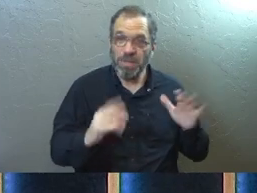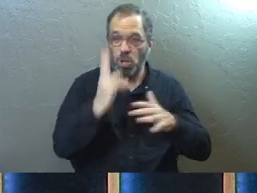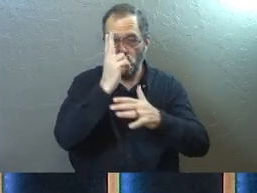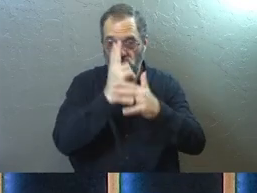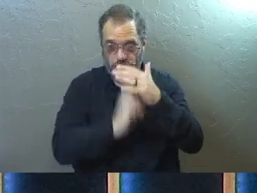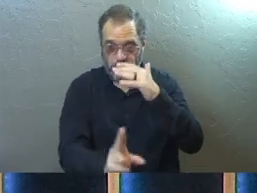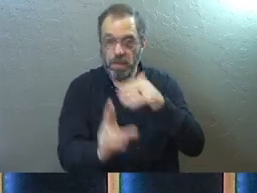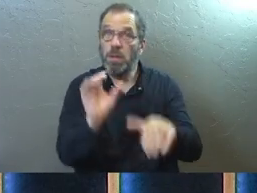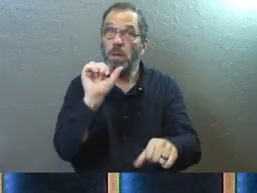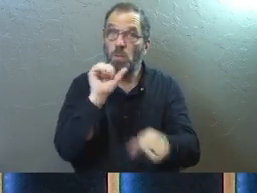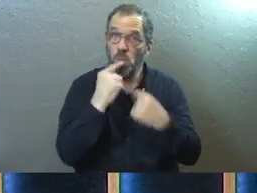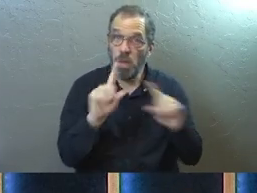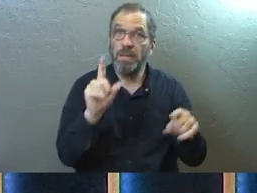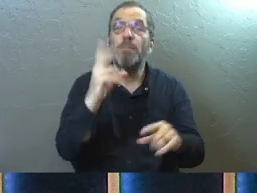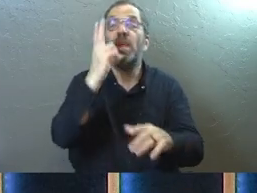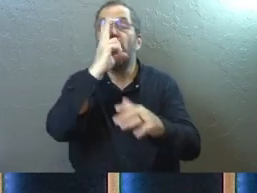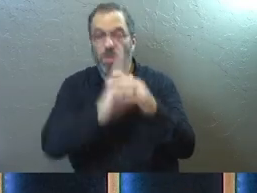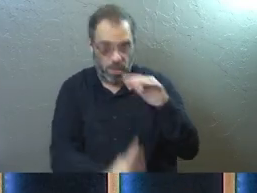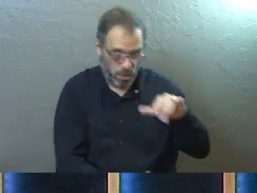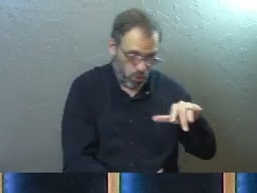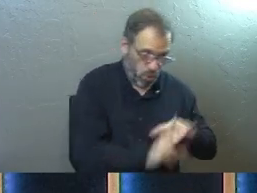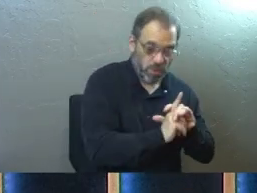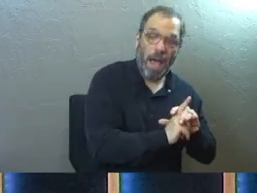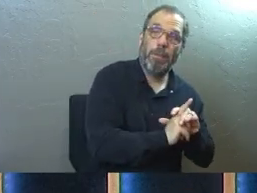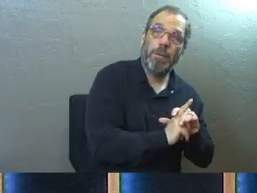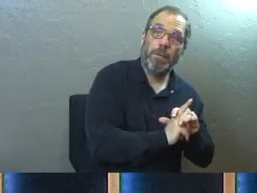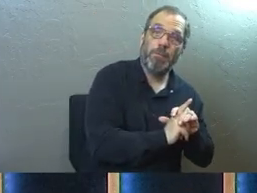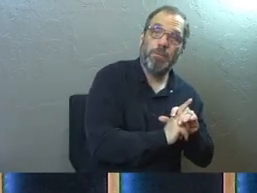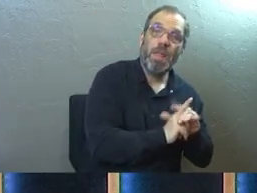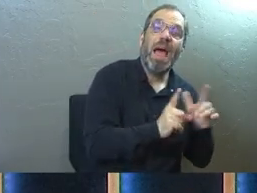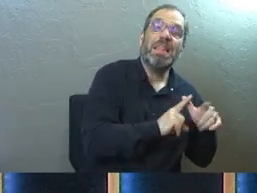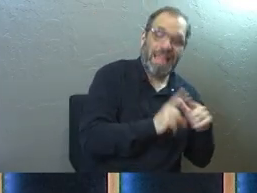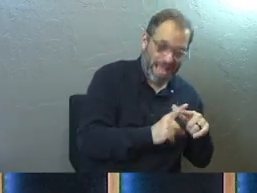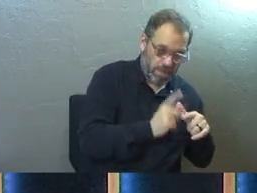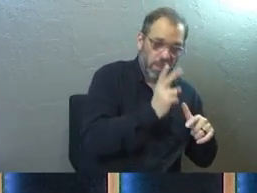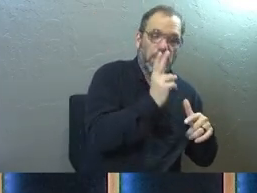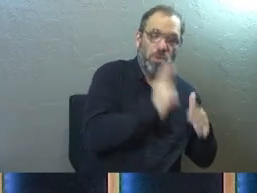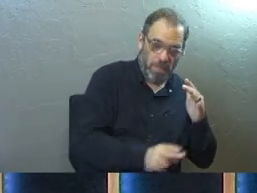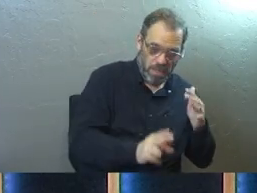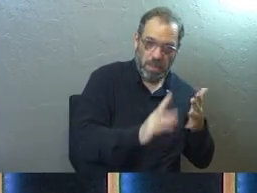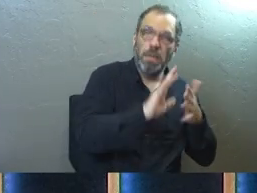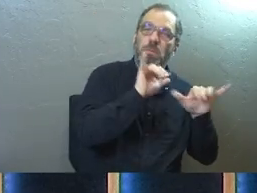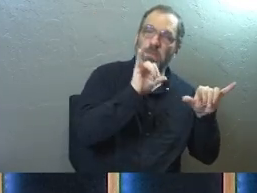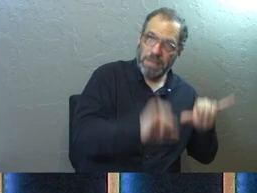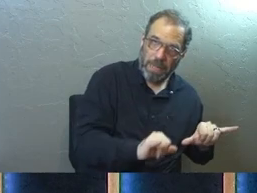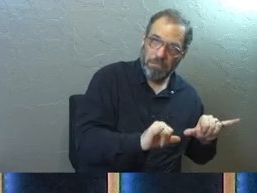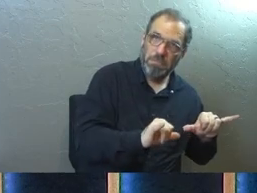humility works. If humility comes into you, this is the way humility will be.